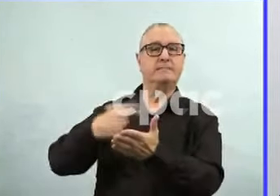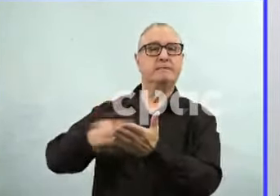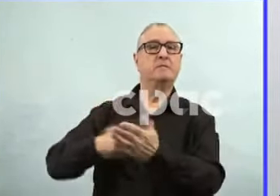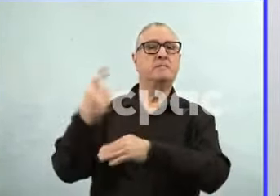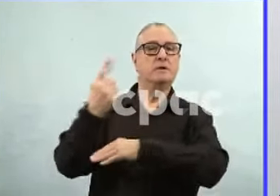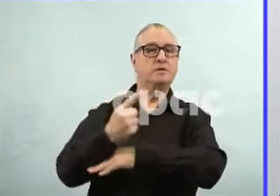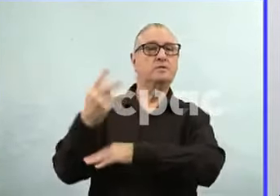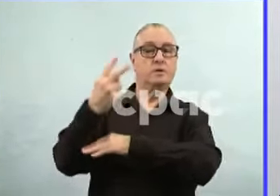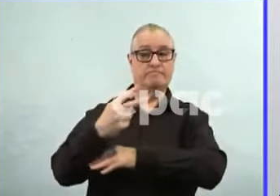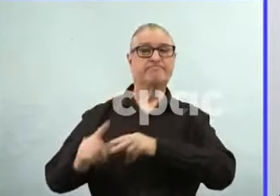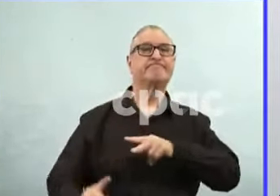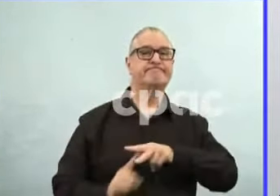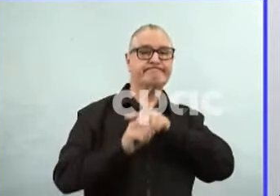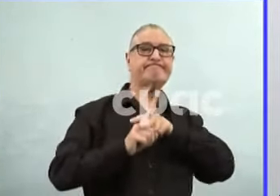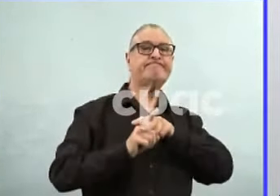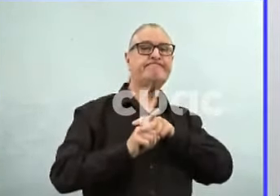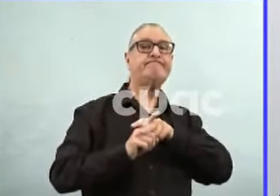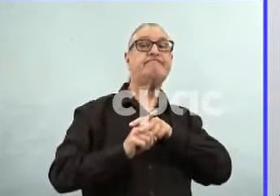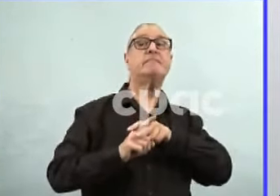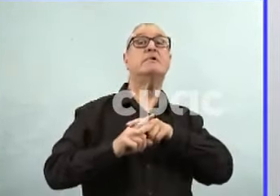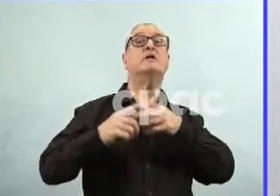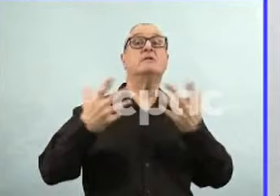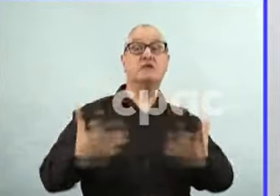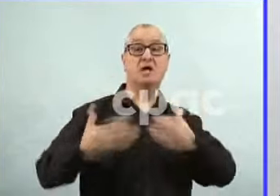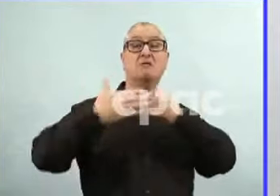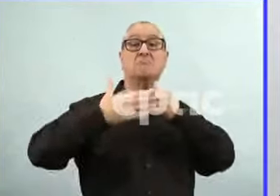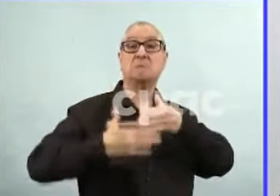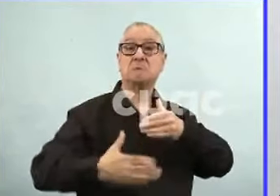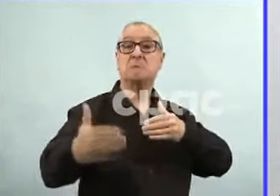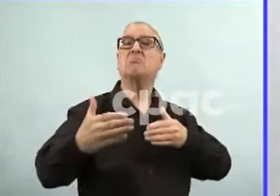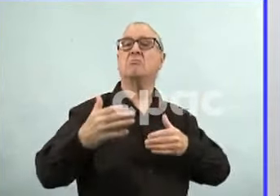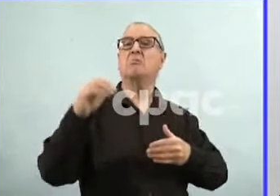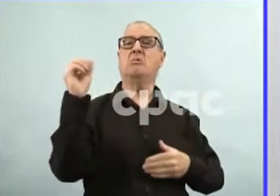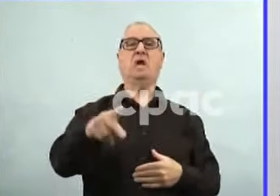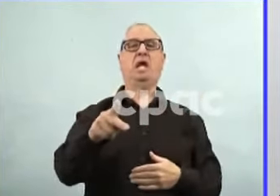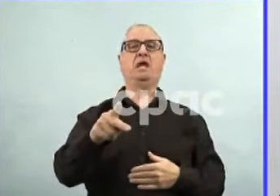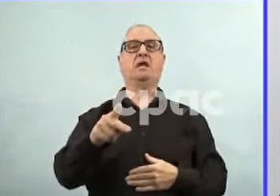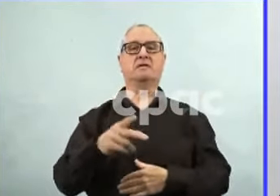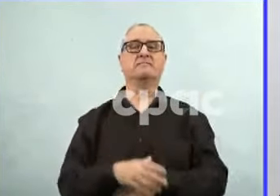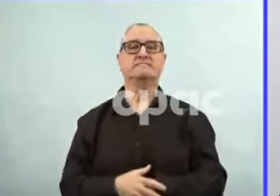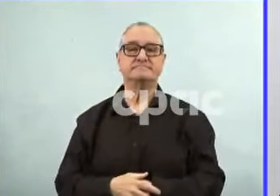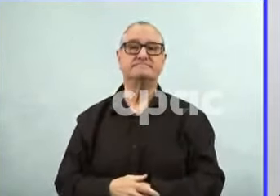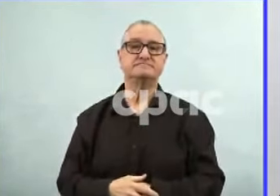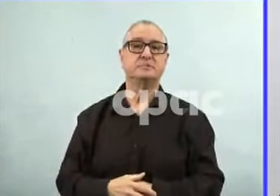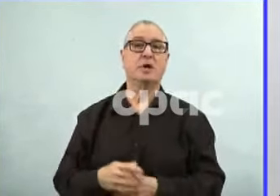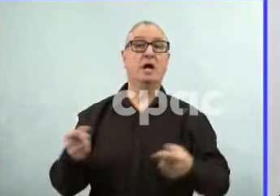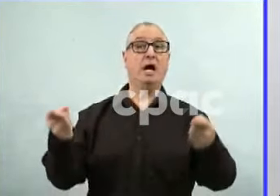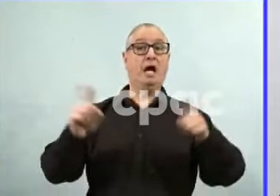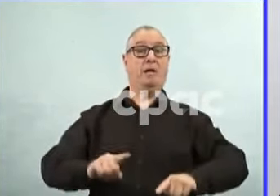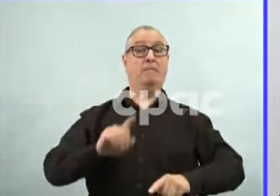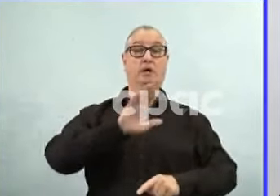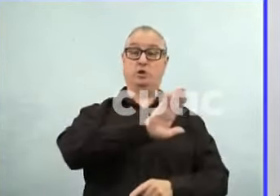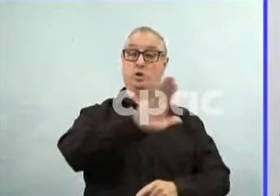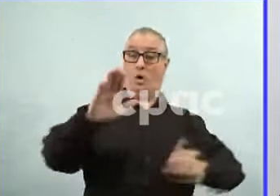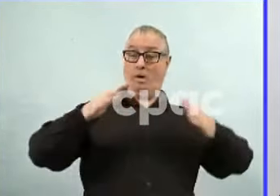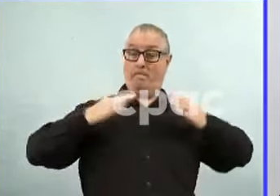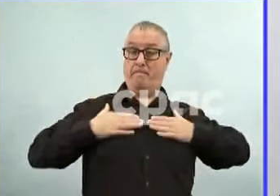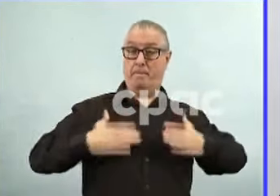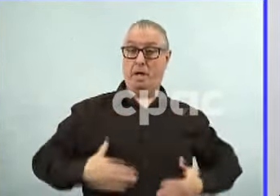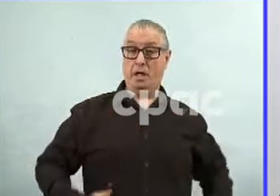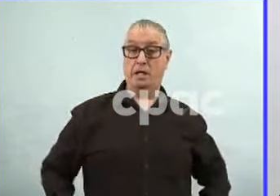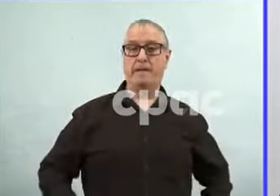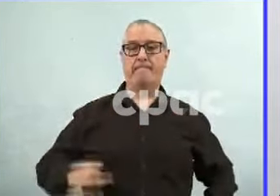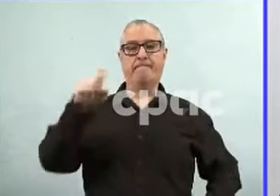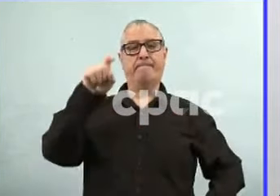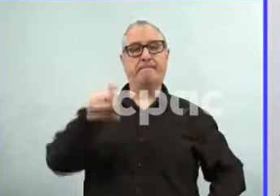-term effects is because our bodies can't do that. So regardless of what triggers our body to create an immune response, it doesn't have the